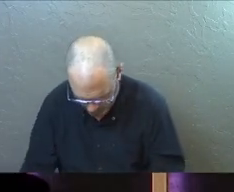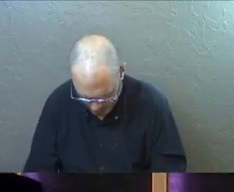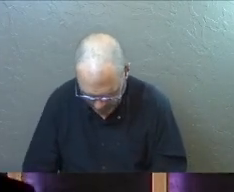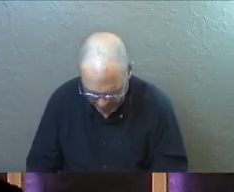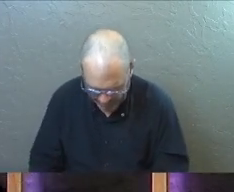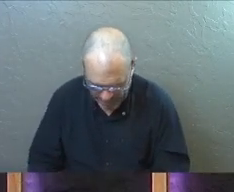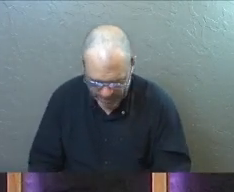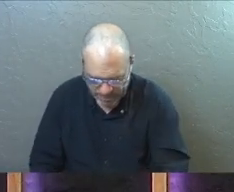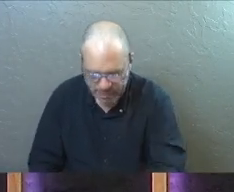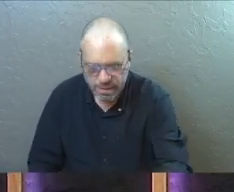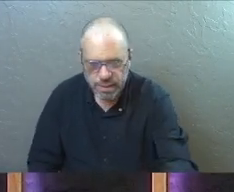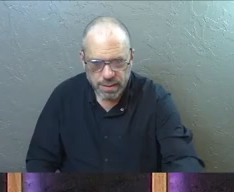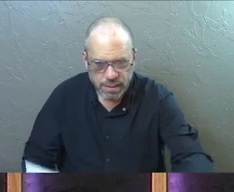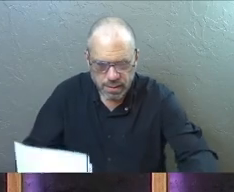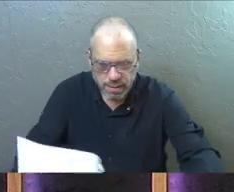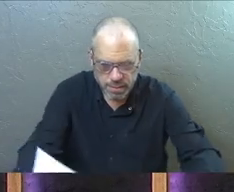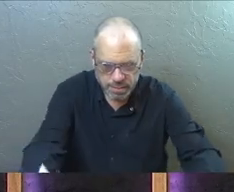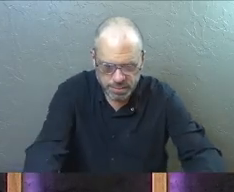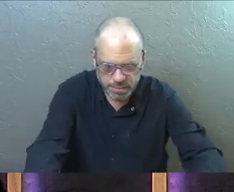Amen. Amen.